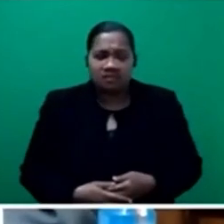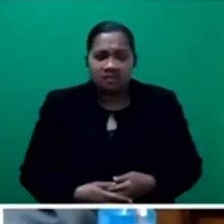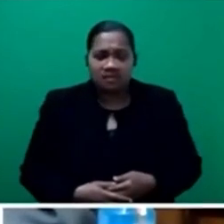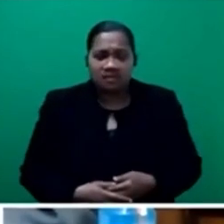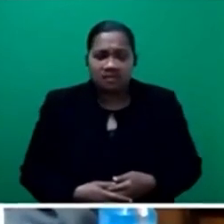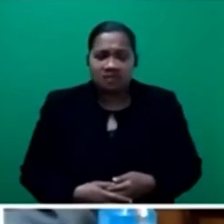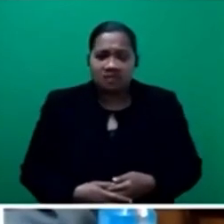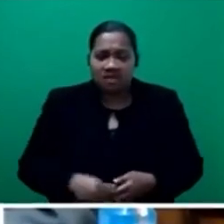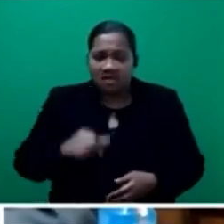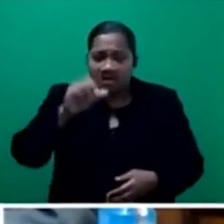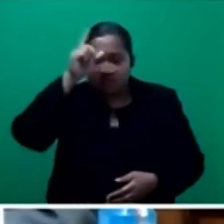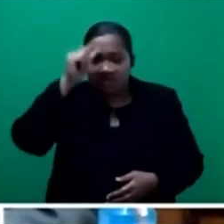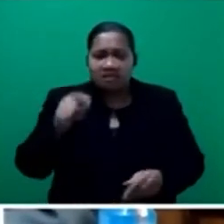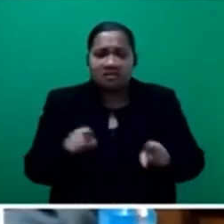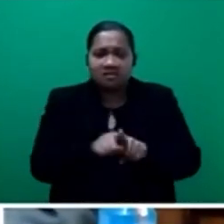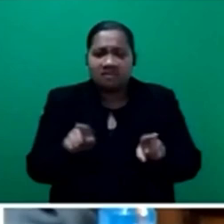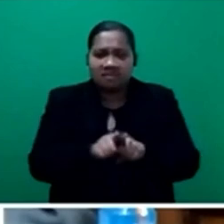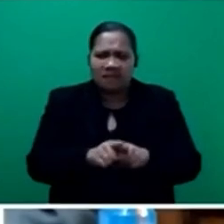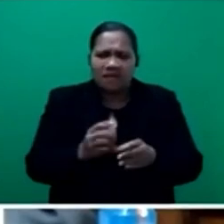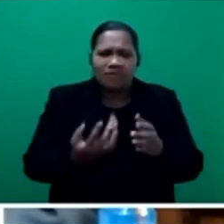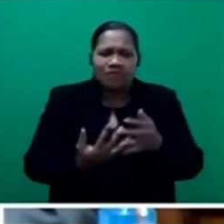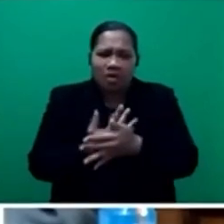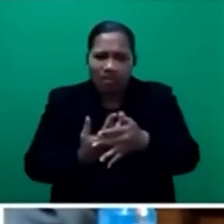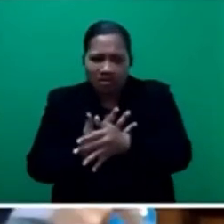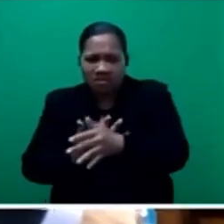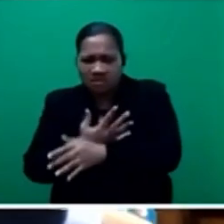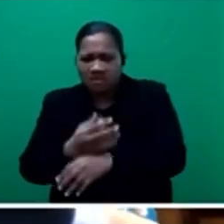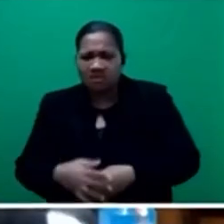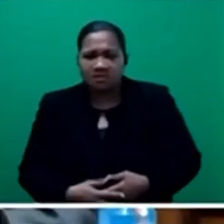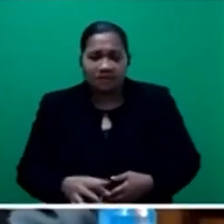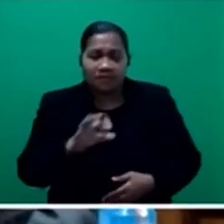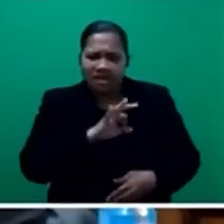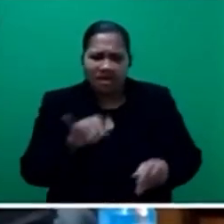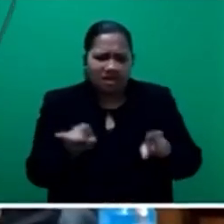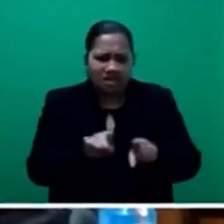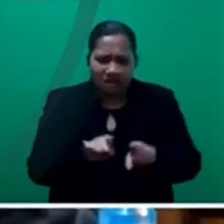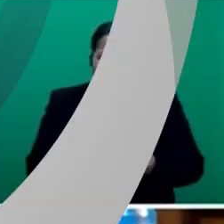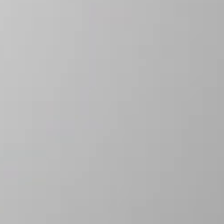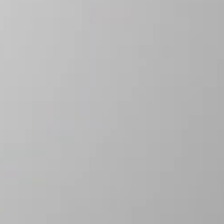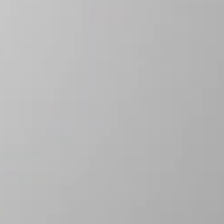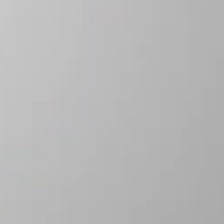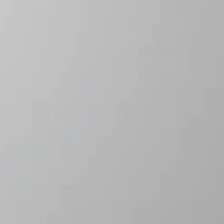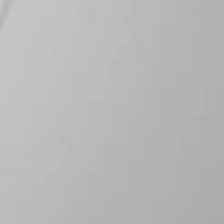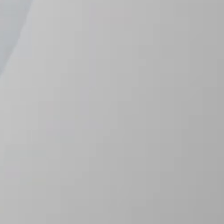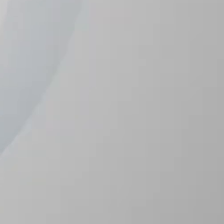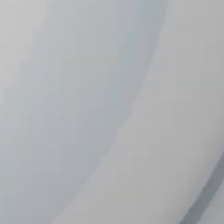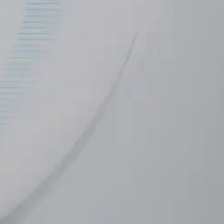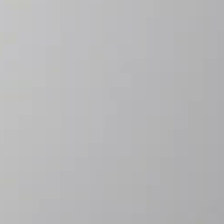please, because you're a weak leader, you are not based on principles and values. Unlike this man. Unlike this man, sir.